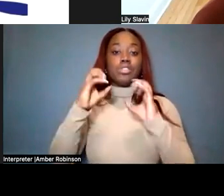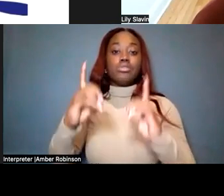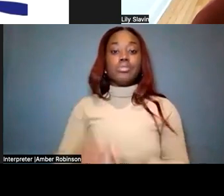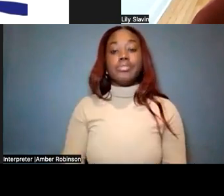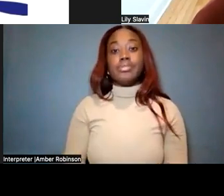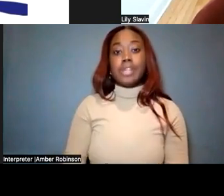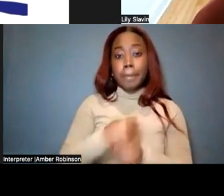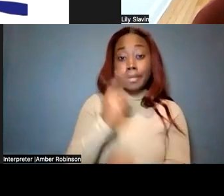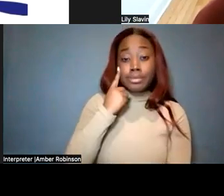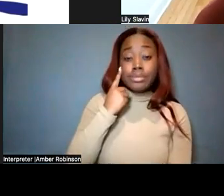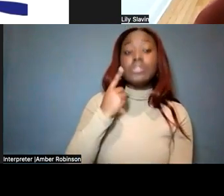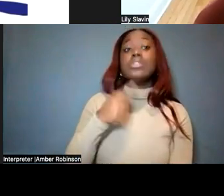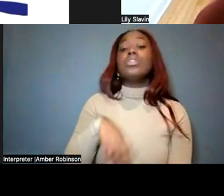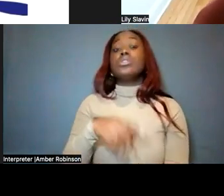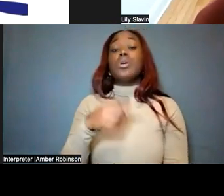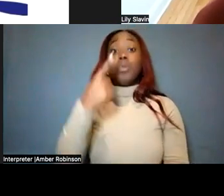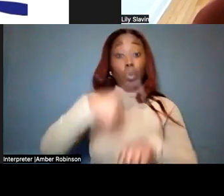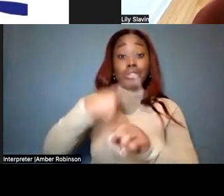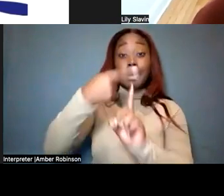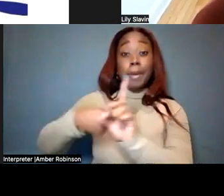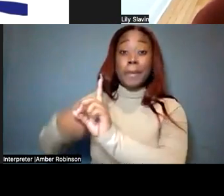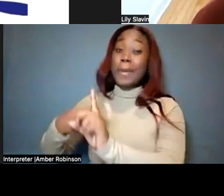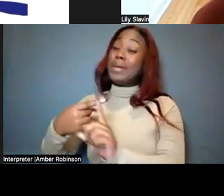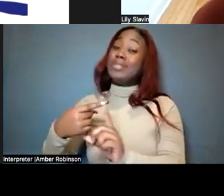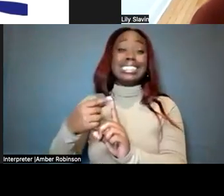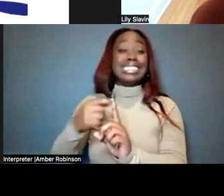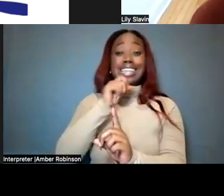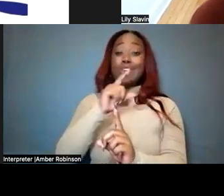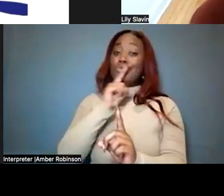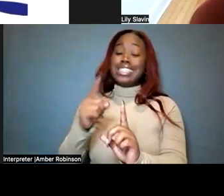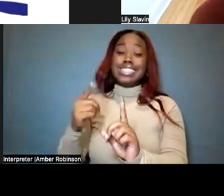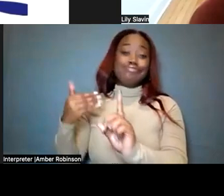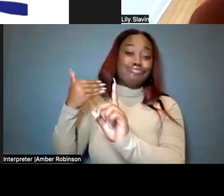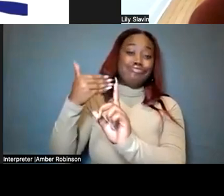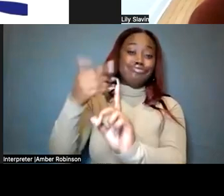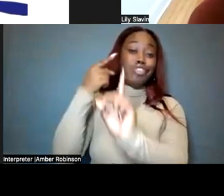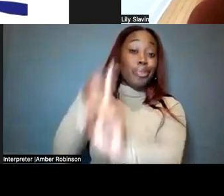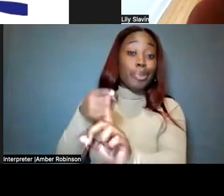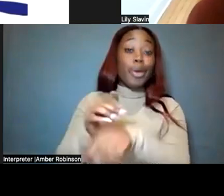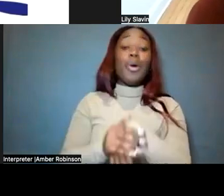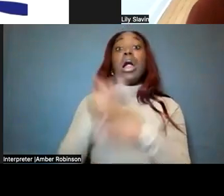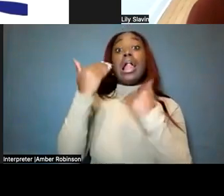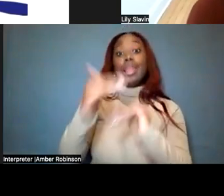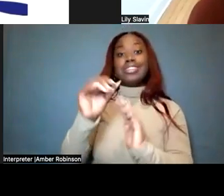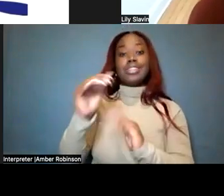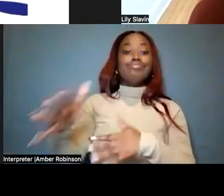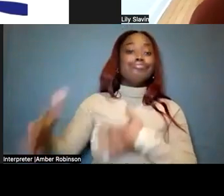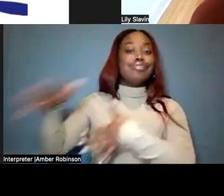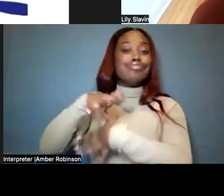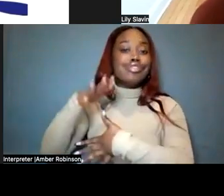Does that make sense? And so once a month sounds to me like they're not anywhere near, unless it's like they're a senior and they just do some